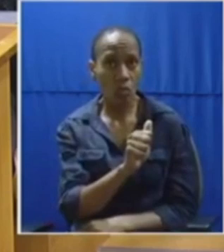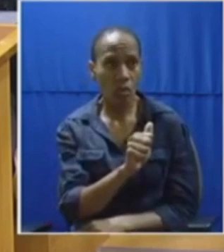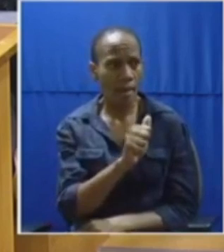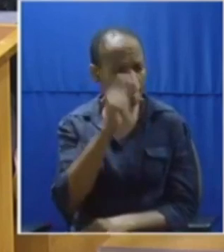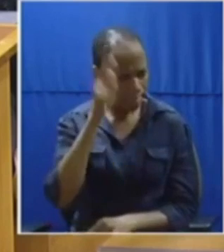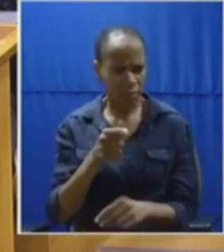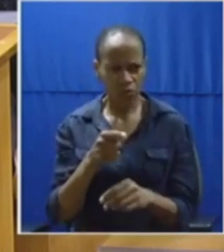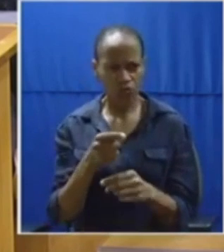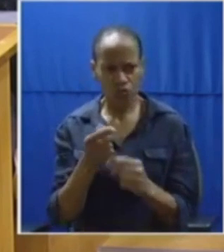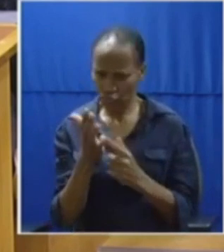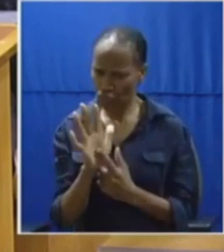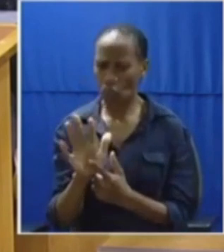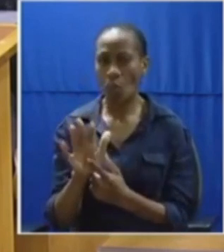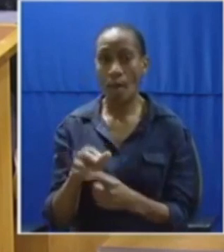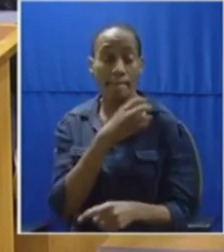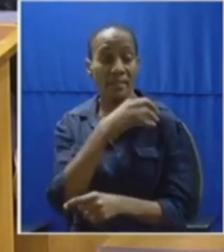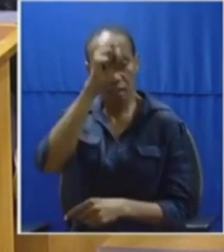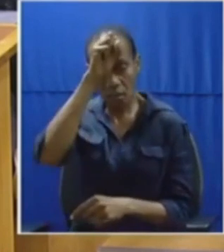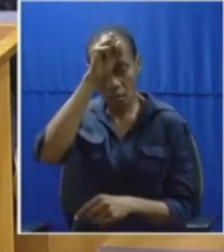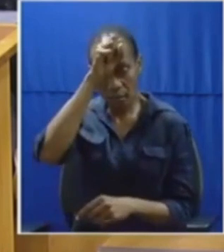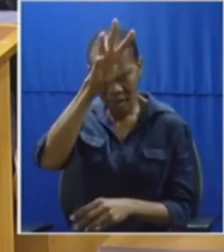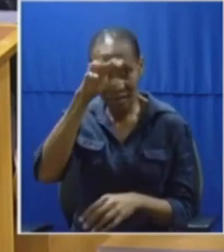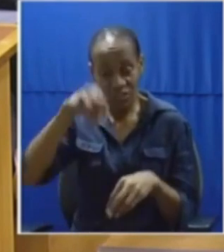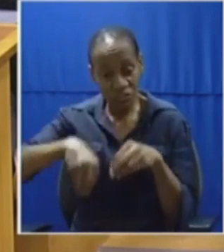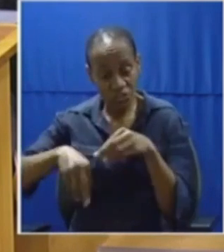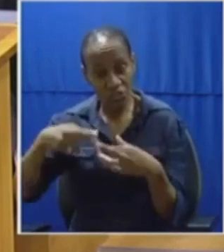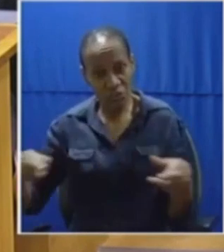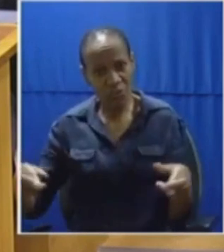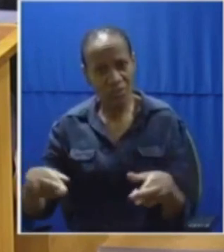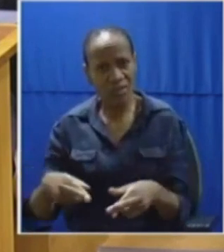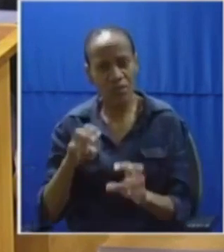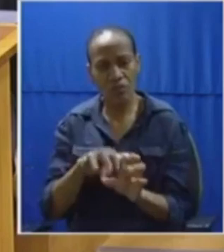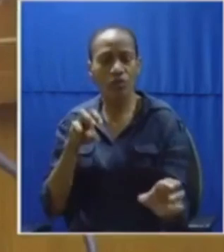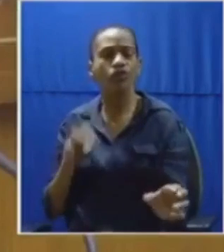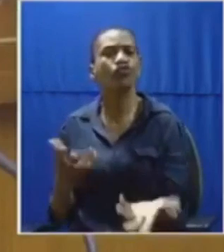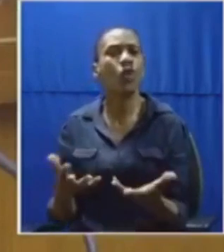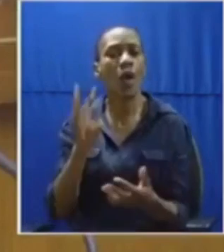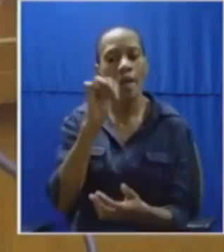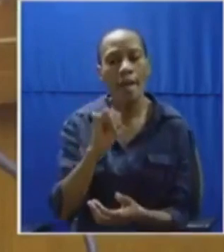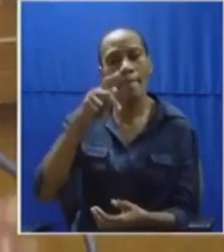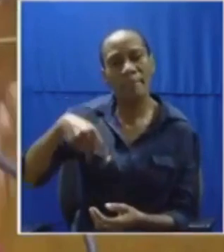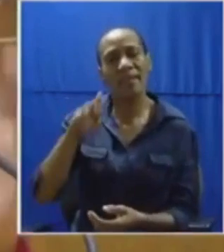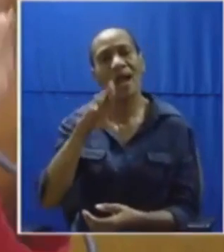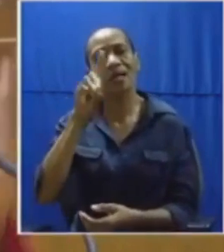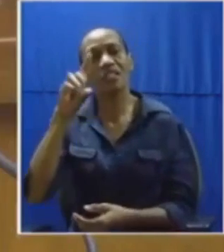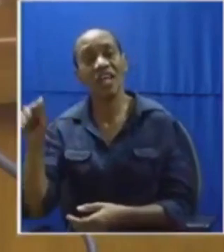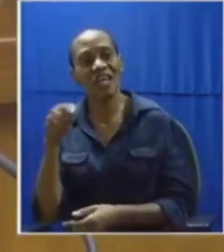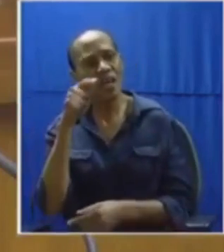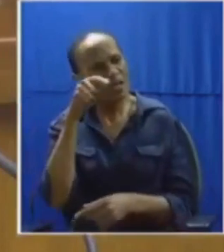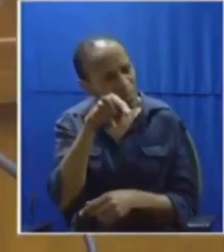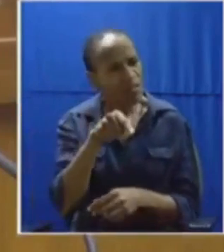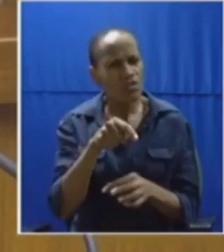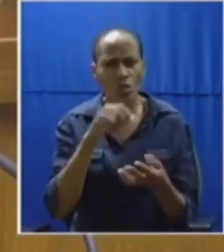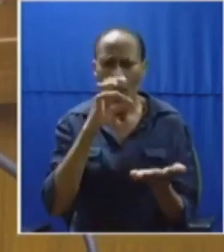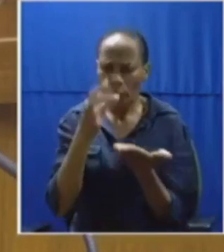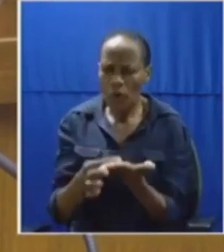ministers, Minister of Mineral Resources, had to withdraw the NPR DA which had progressive proposals